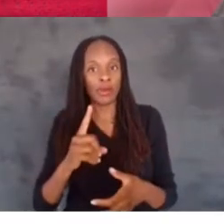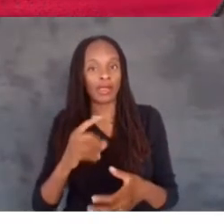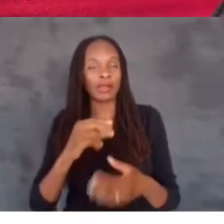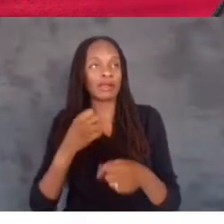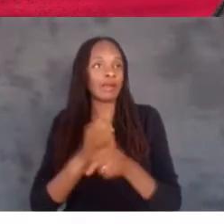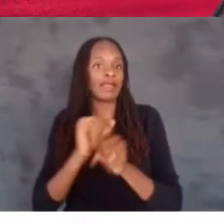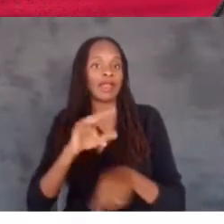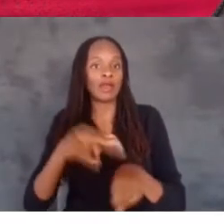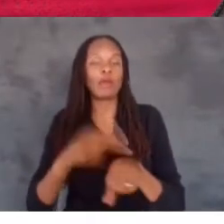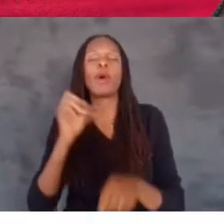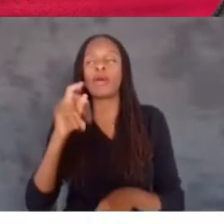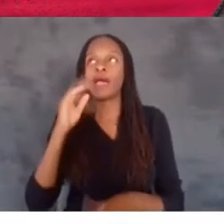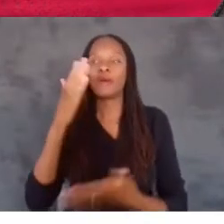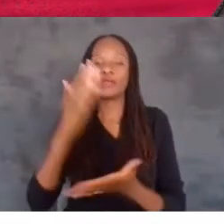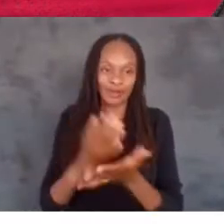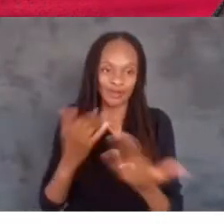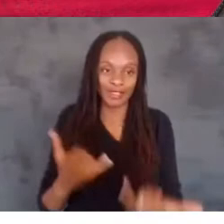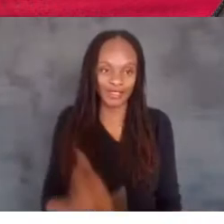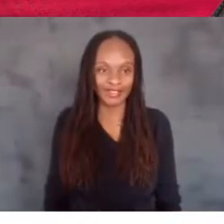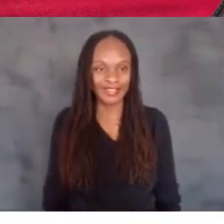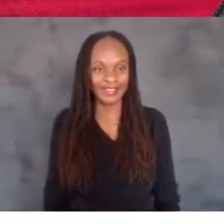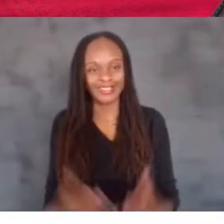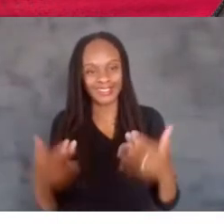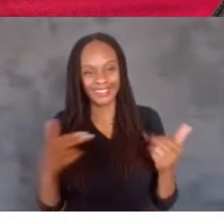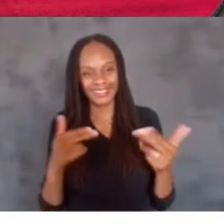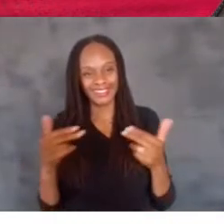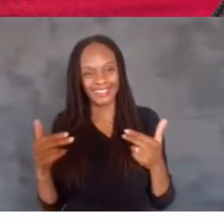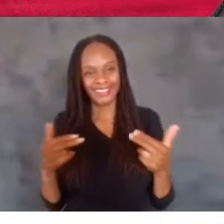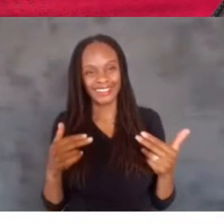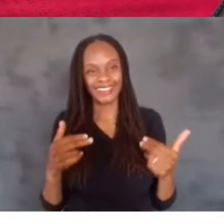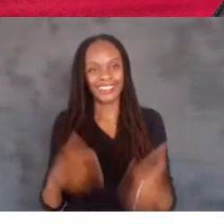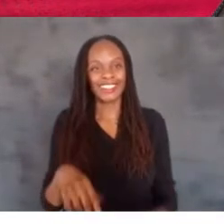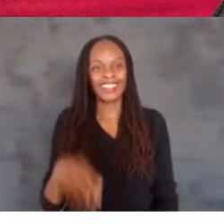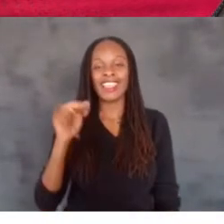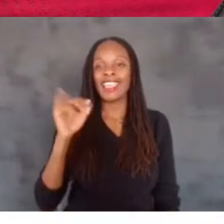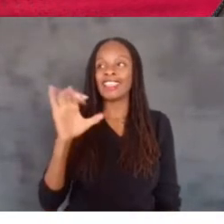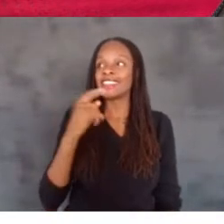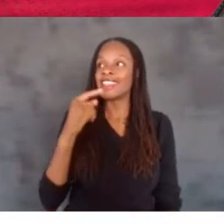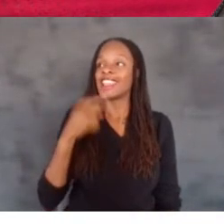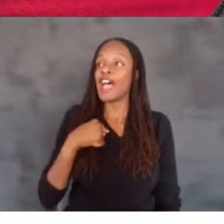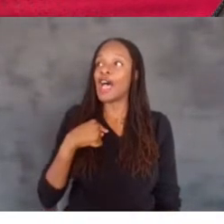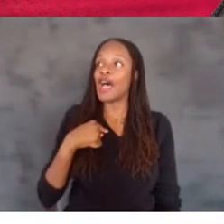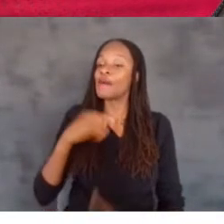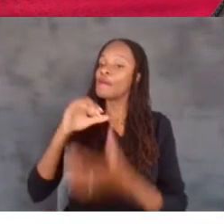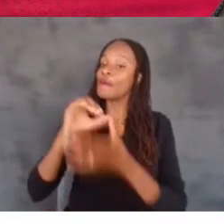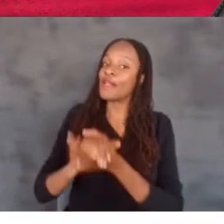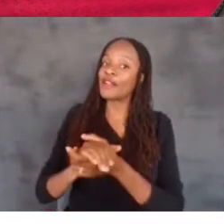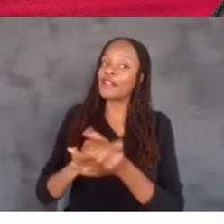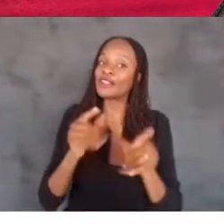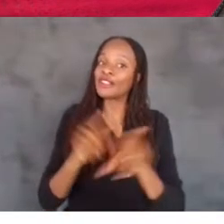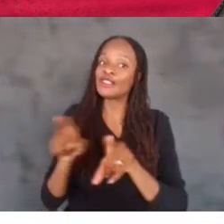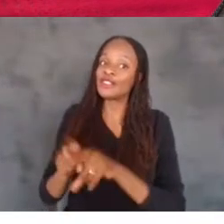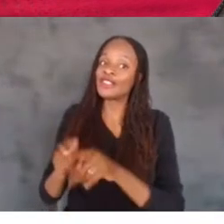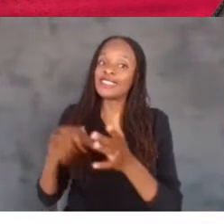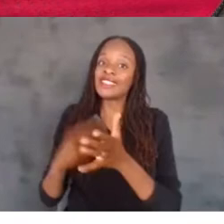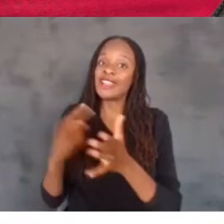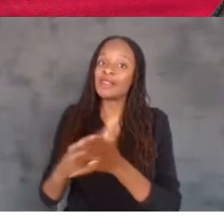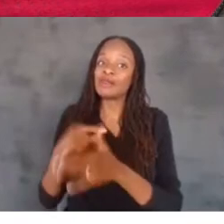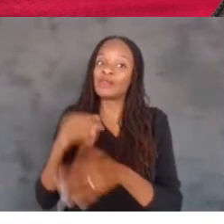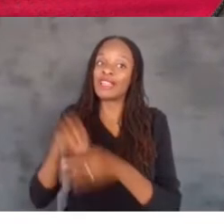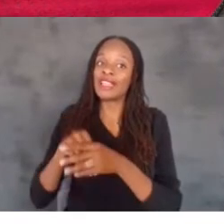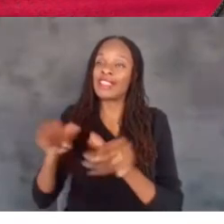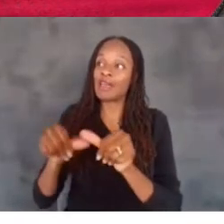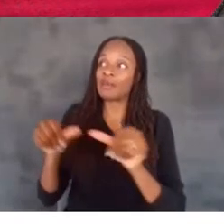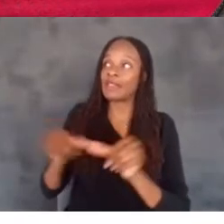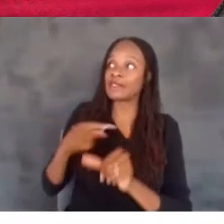believe, you know, I'm married, too. And I know sometimes we're in that spot. Wait a minute. Am I